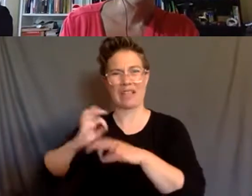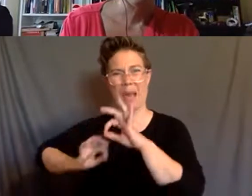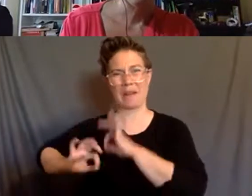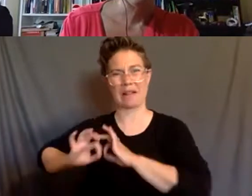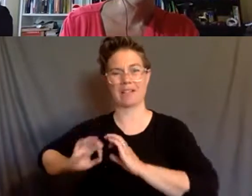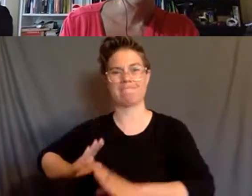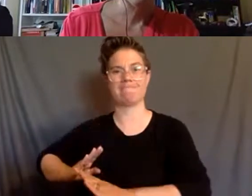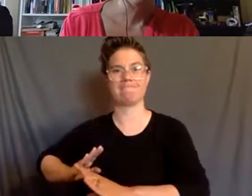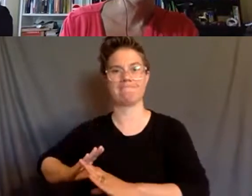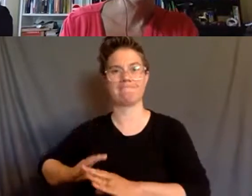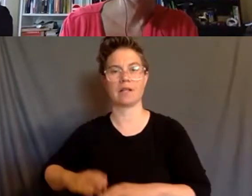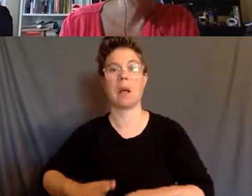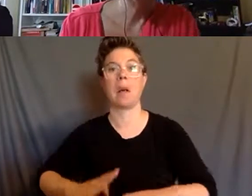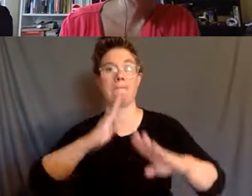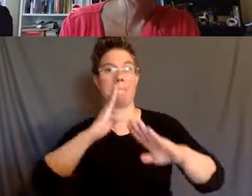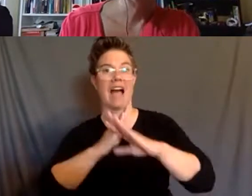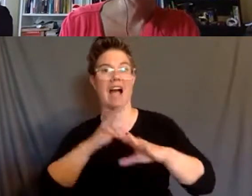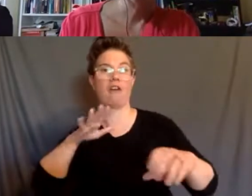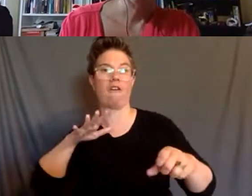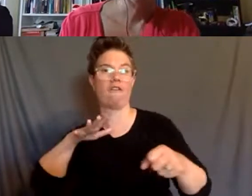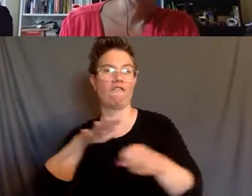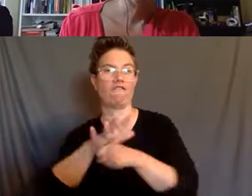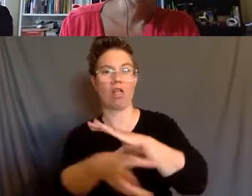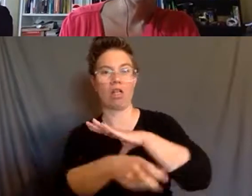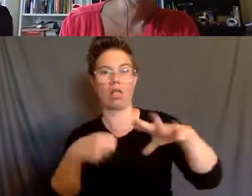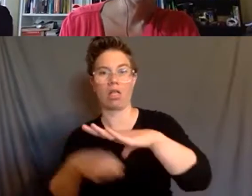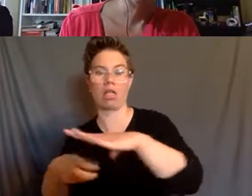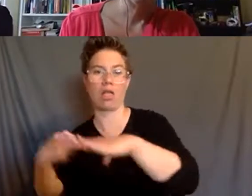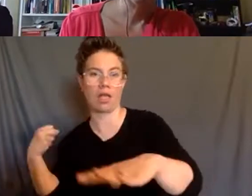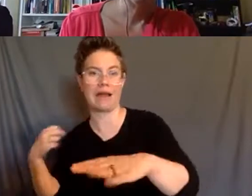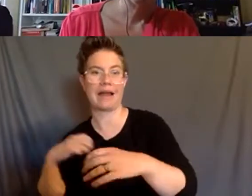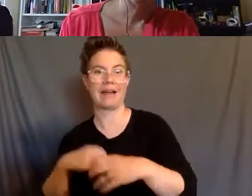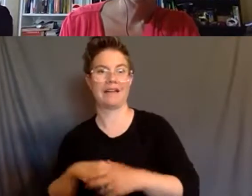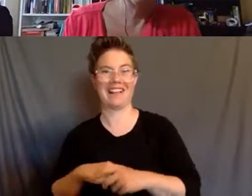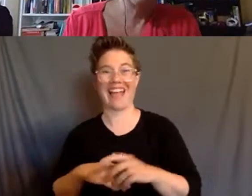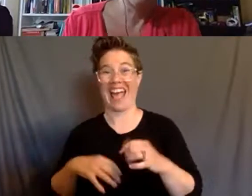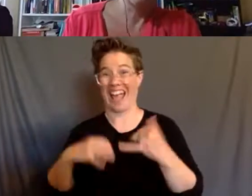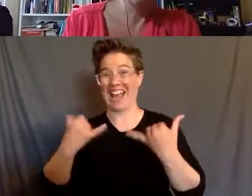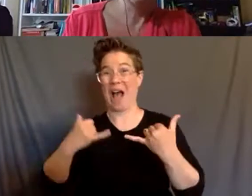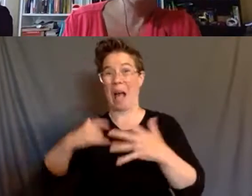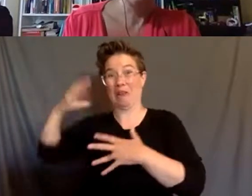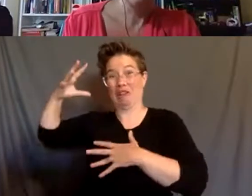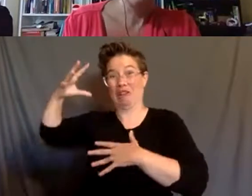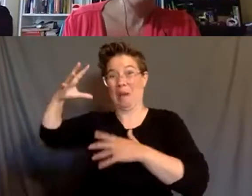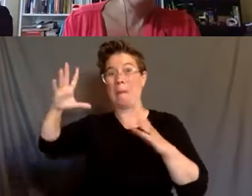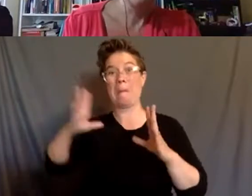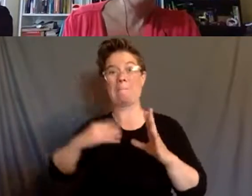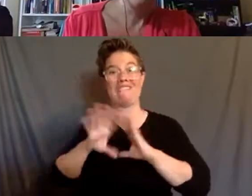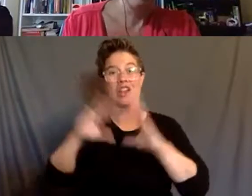decarceration? And I'm just going to turn my video off for a minute so I can turn a light on. I'll be back.